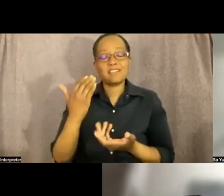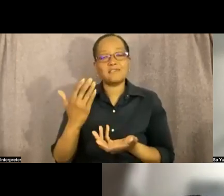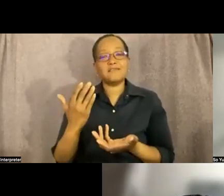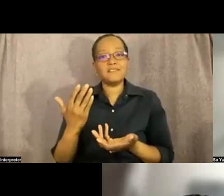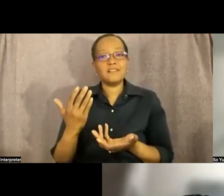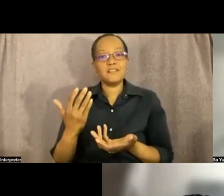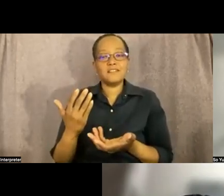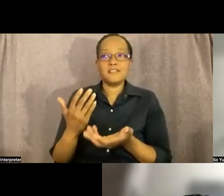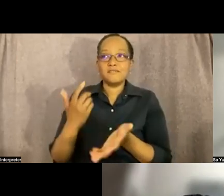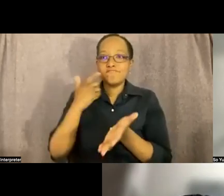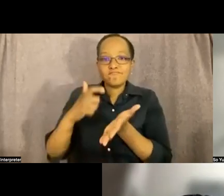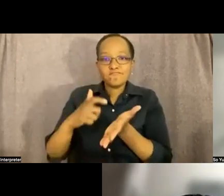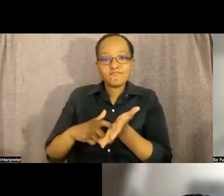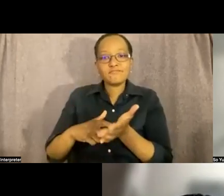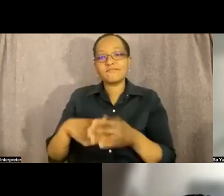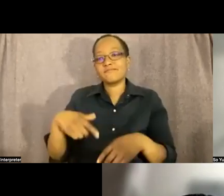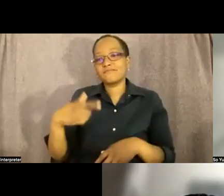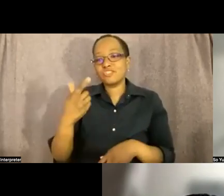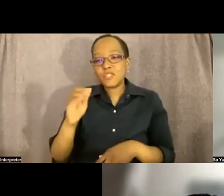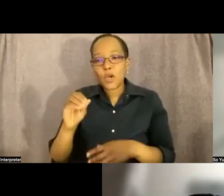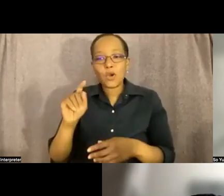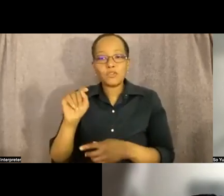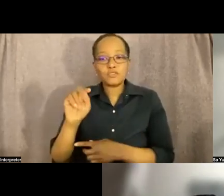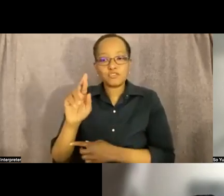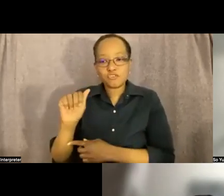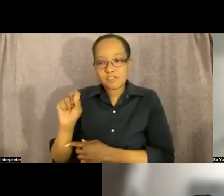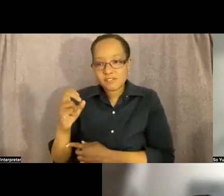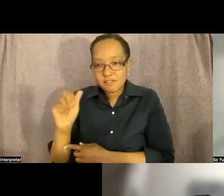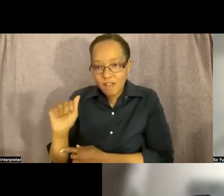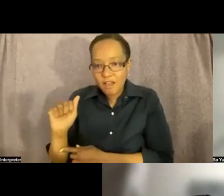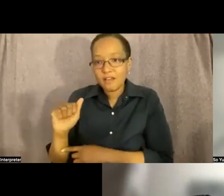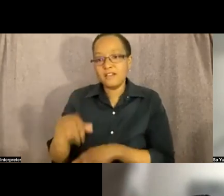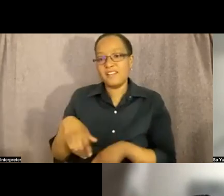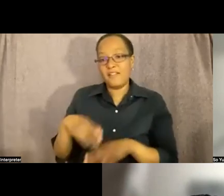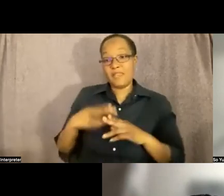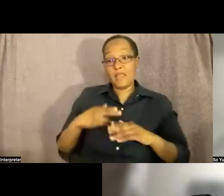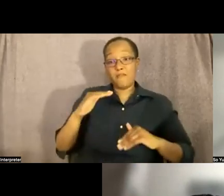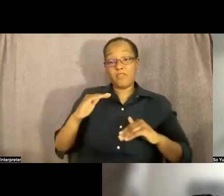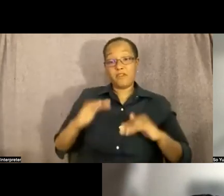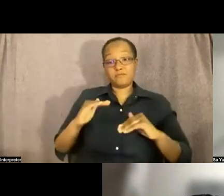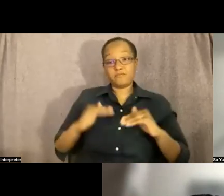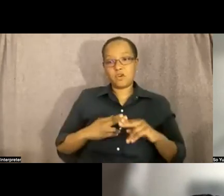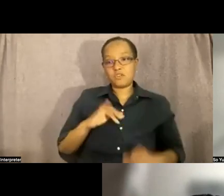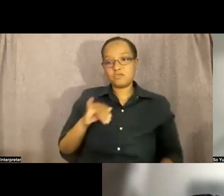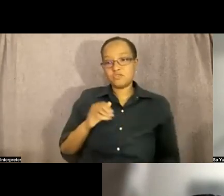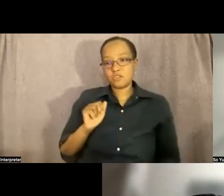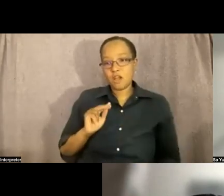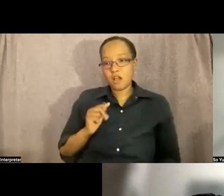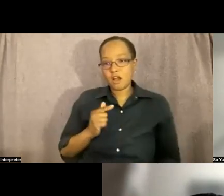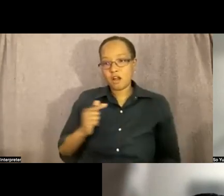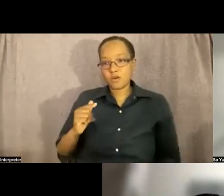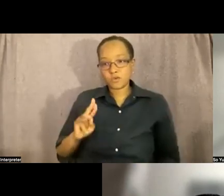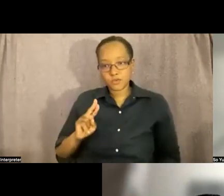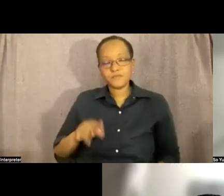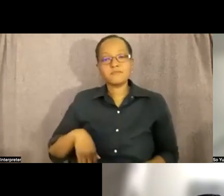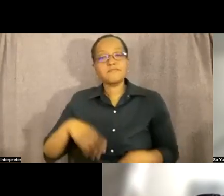like chio and uh theresa hyona and uh juliette and uh nada and